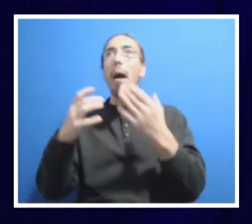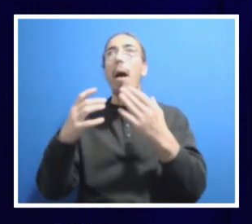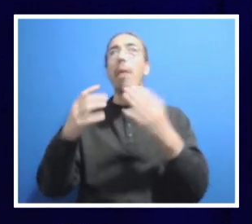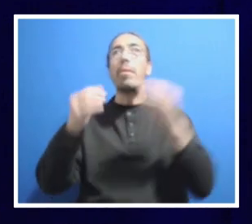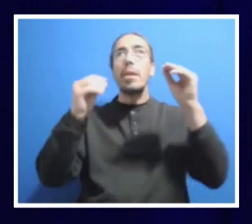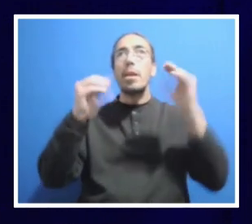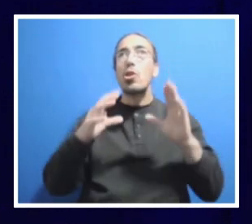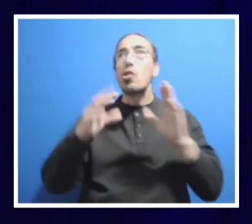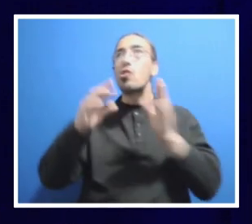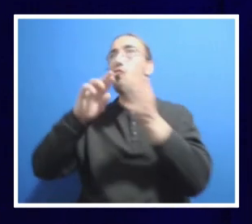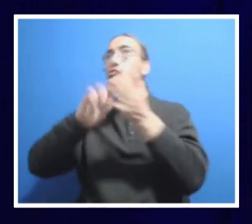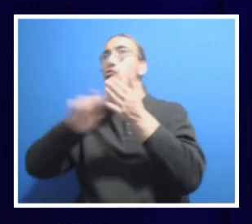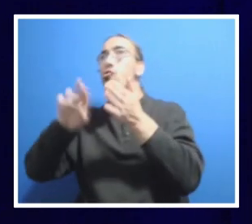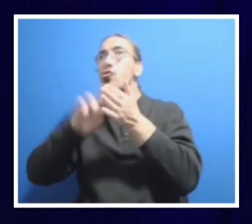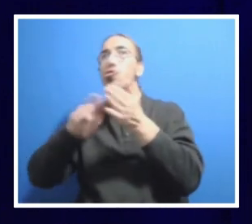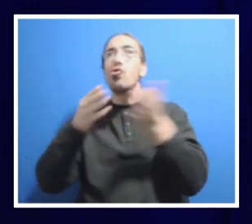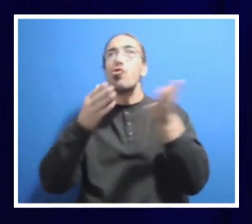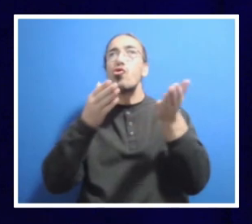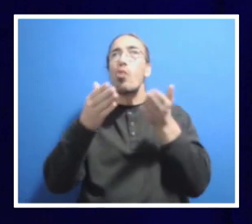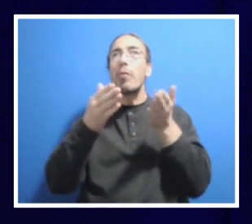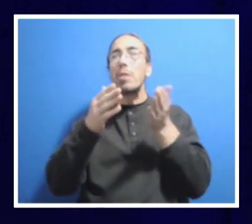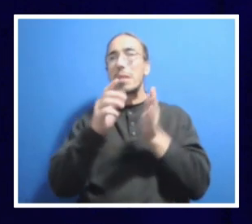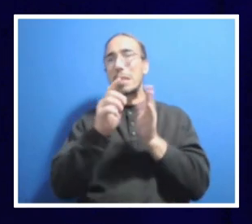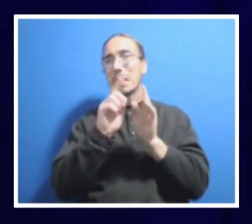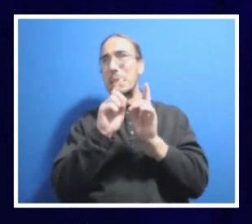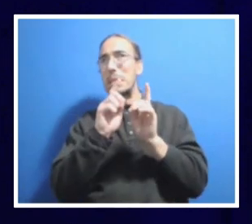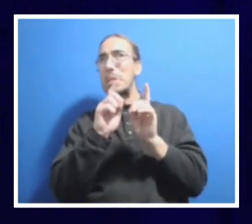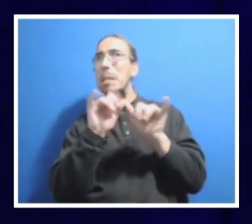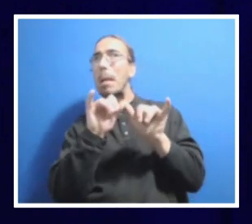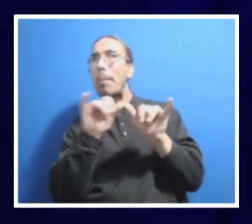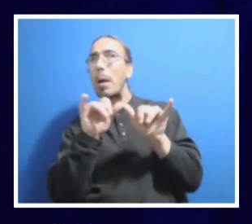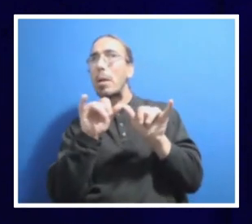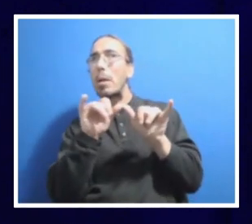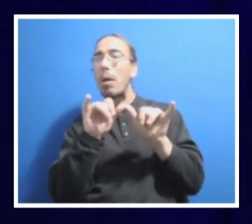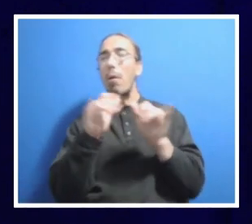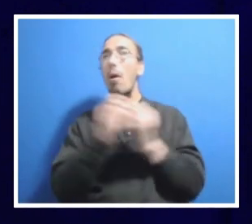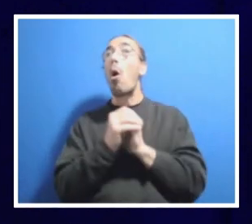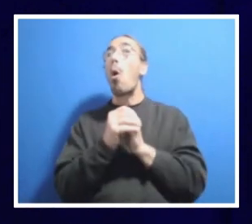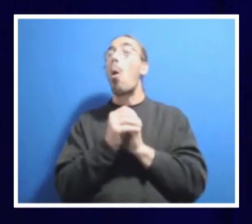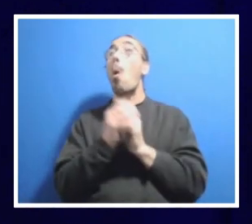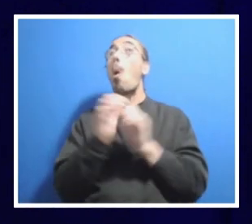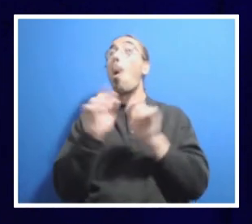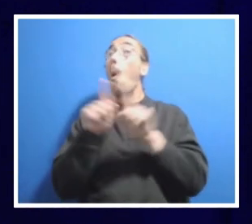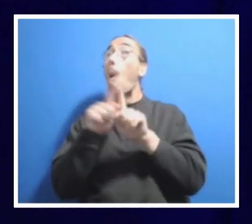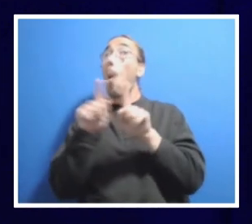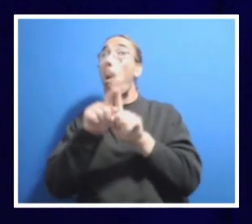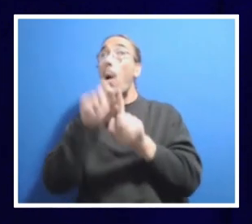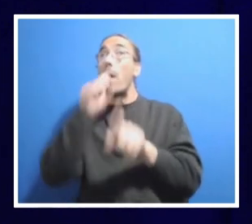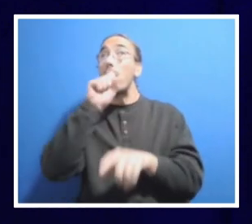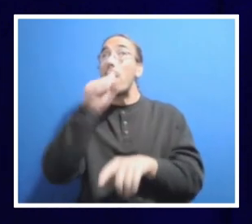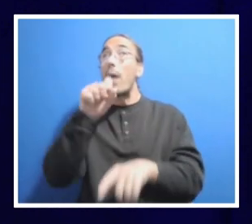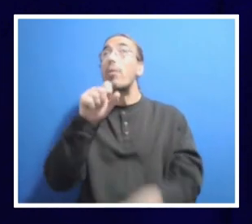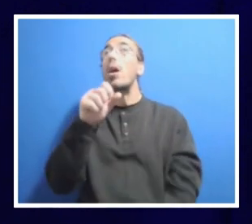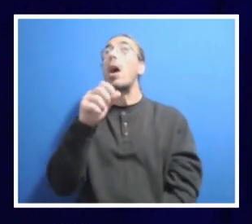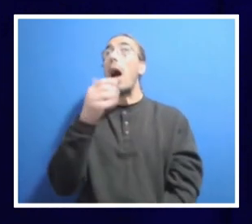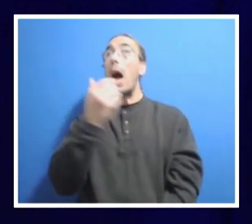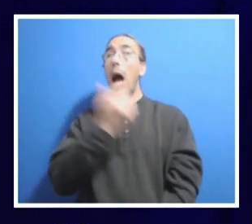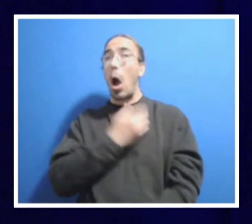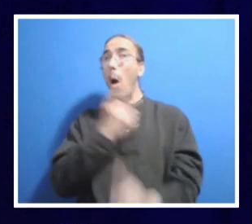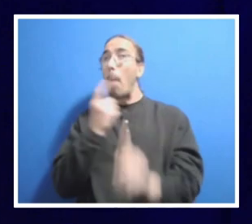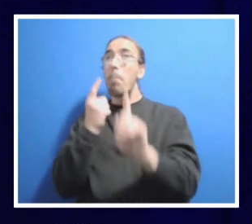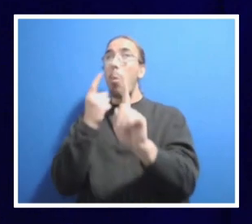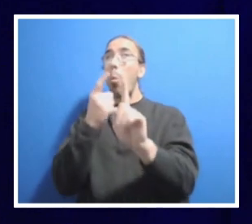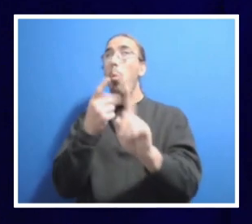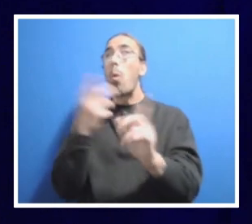our service dimensions, what we do by extension. I also love our land-grant mission. We are here for